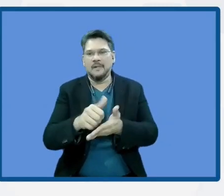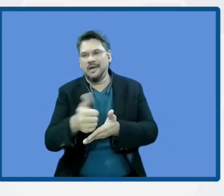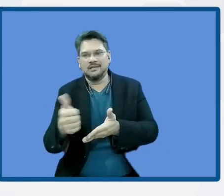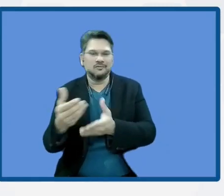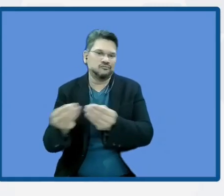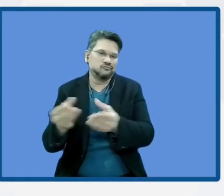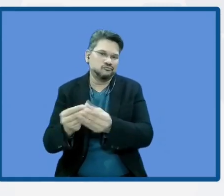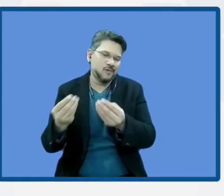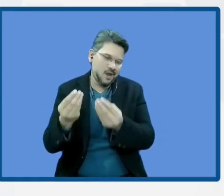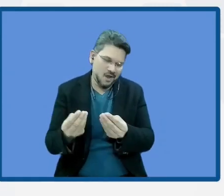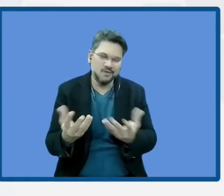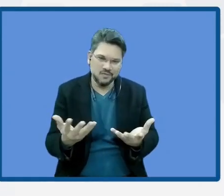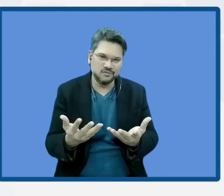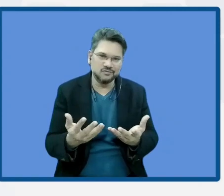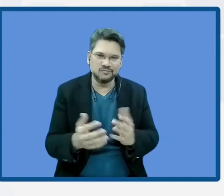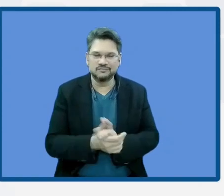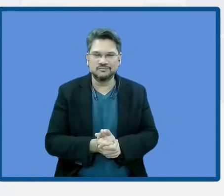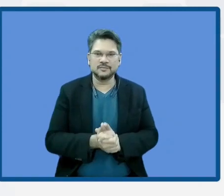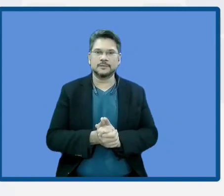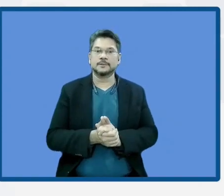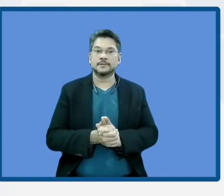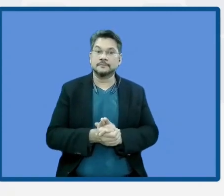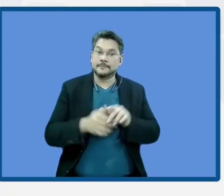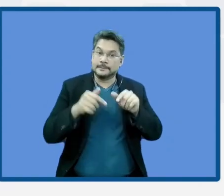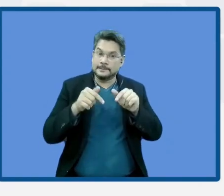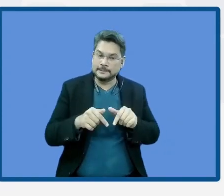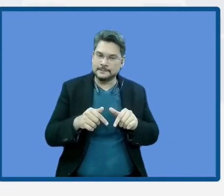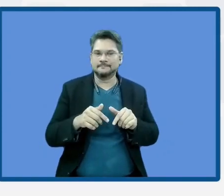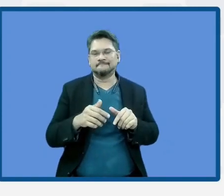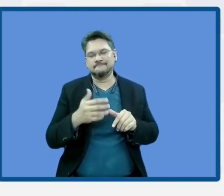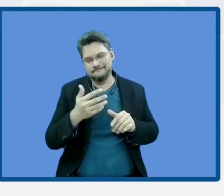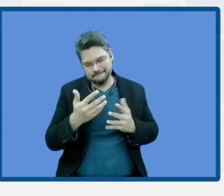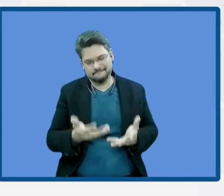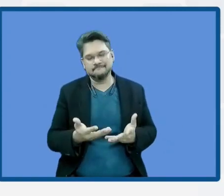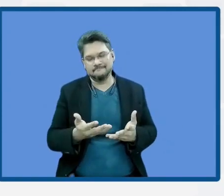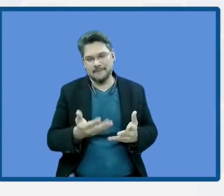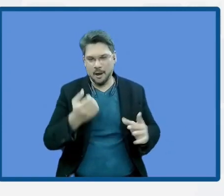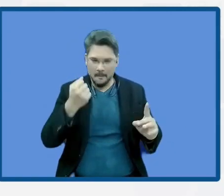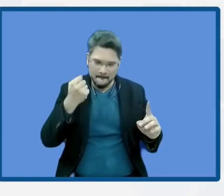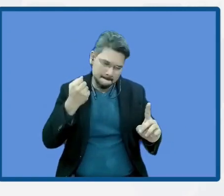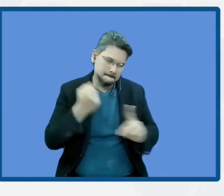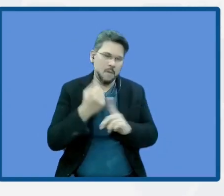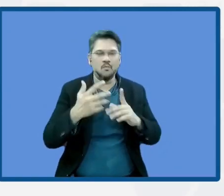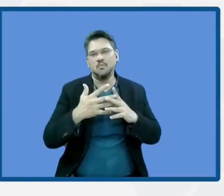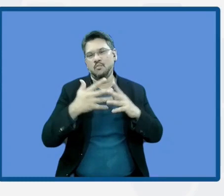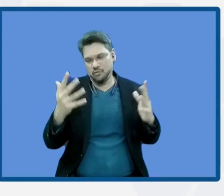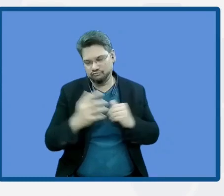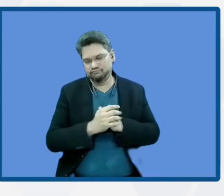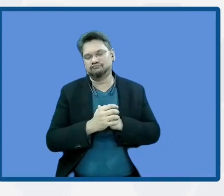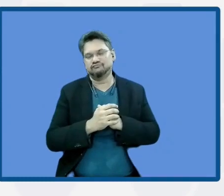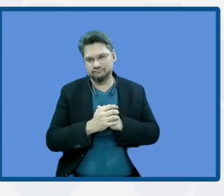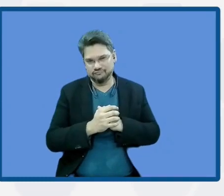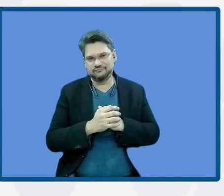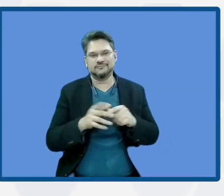course, of course, has an important impact in the inclusion for the instruments